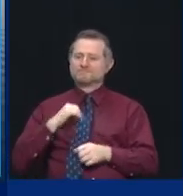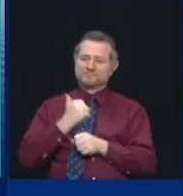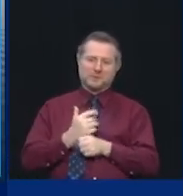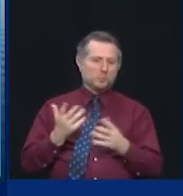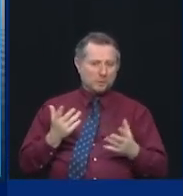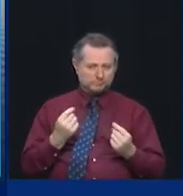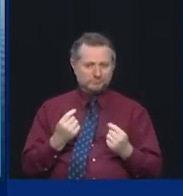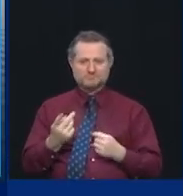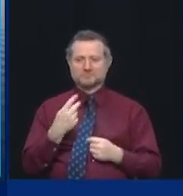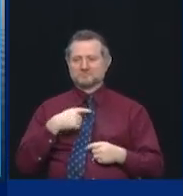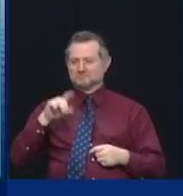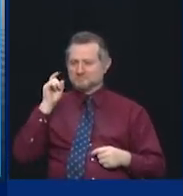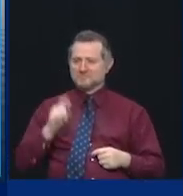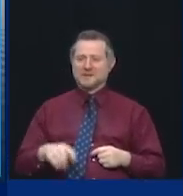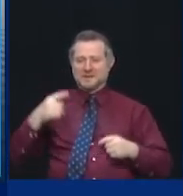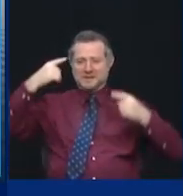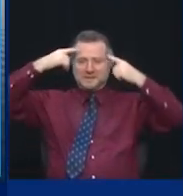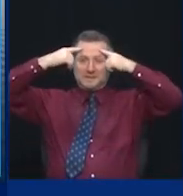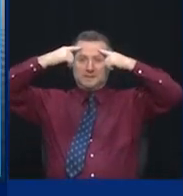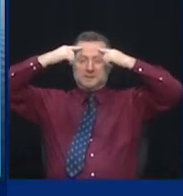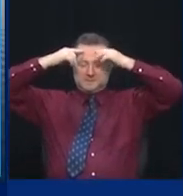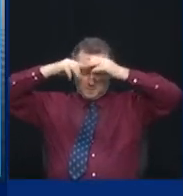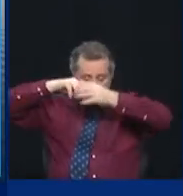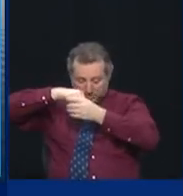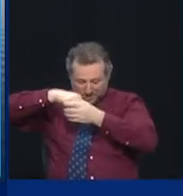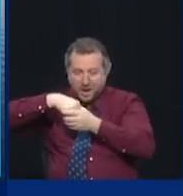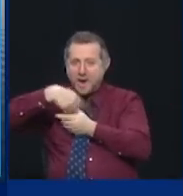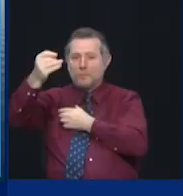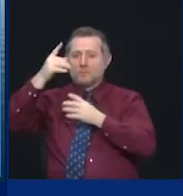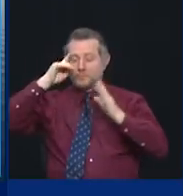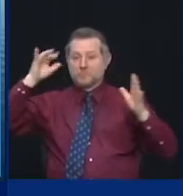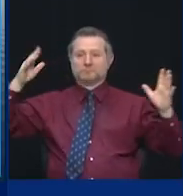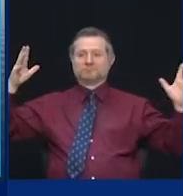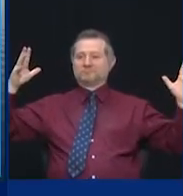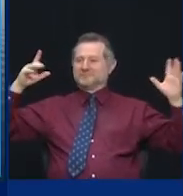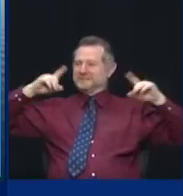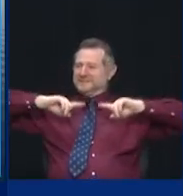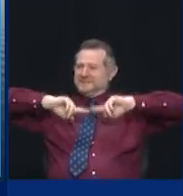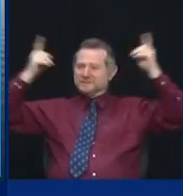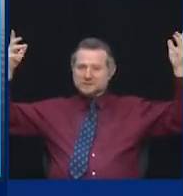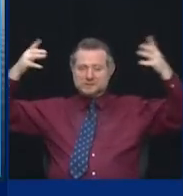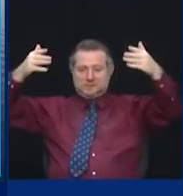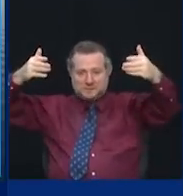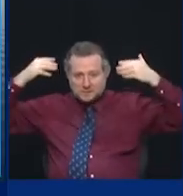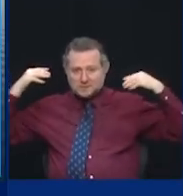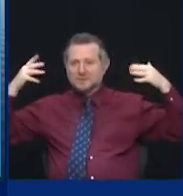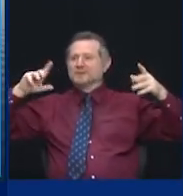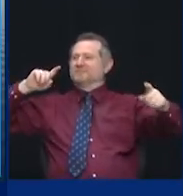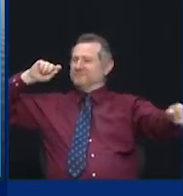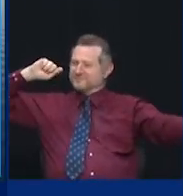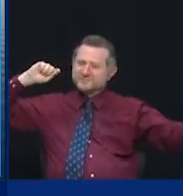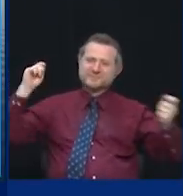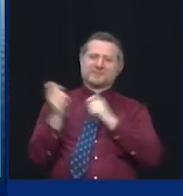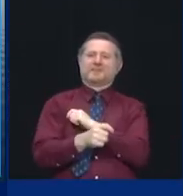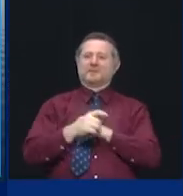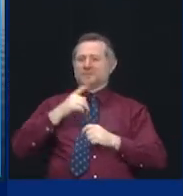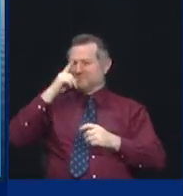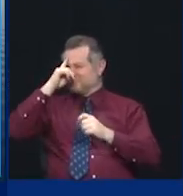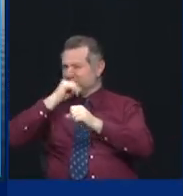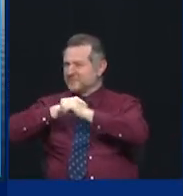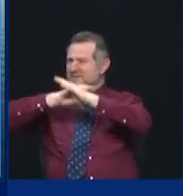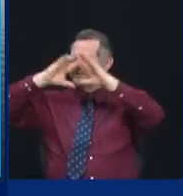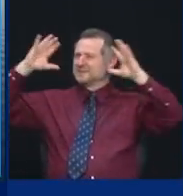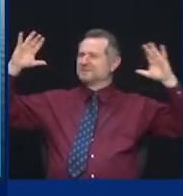outside the box. This is a time to think big. This is a time to think transformative. This is a time to reimagine. Just get your